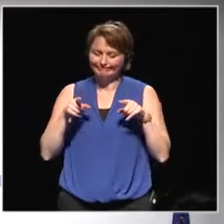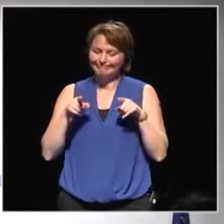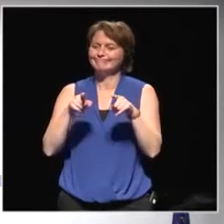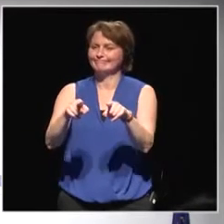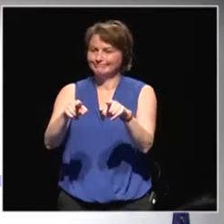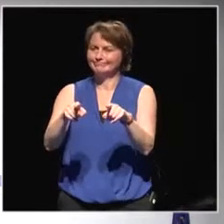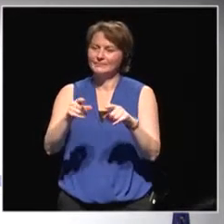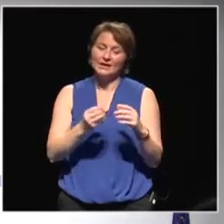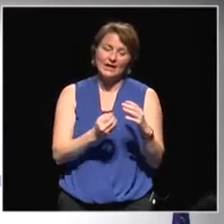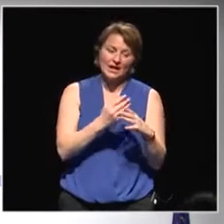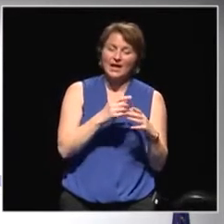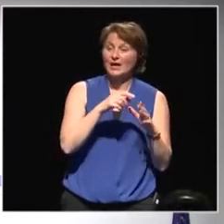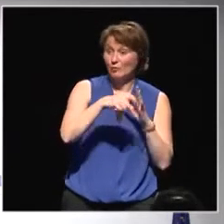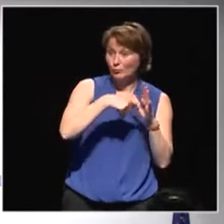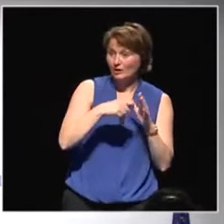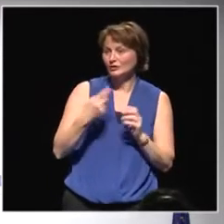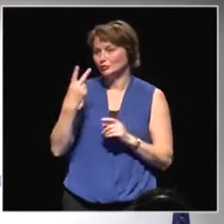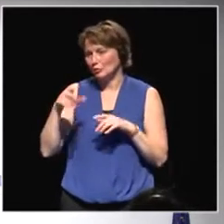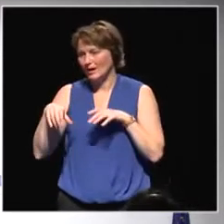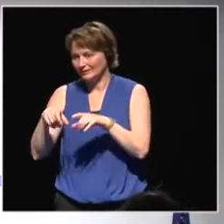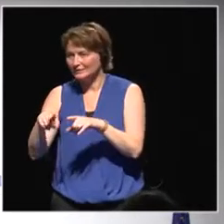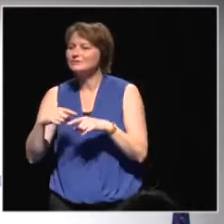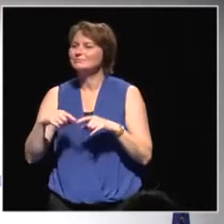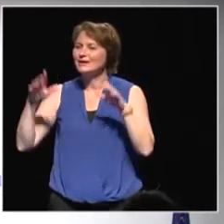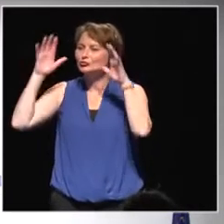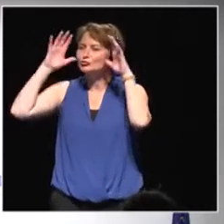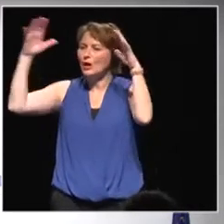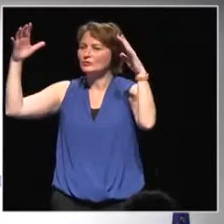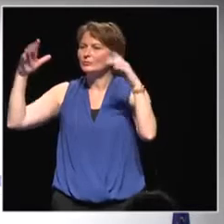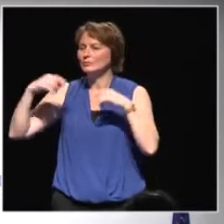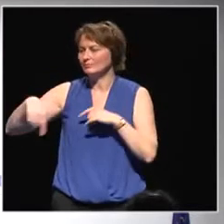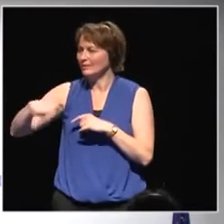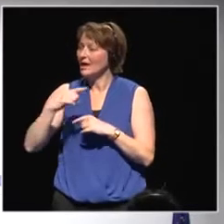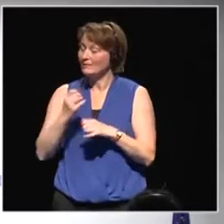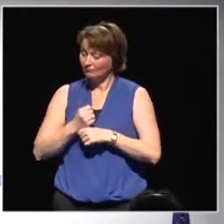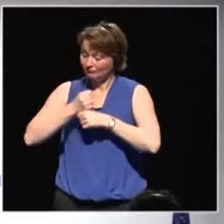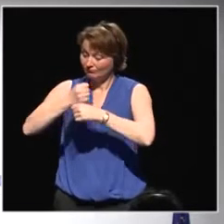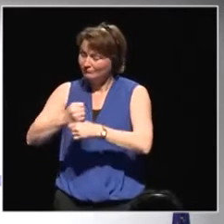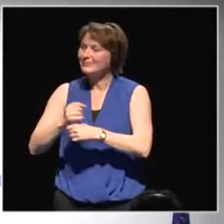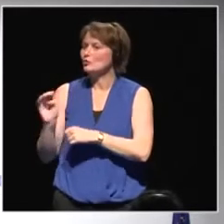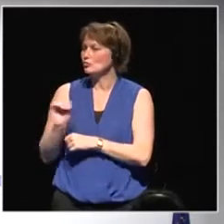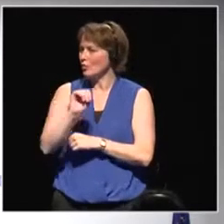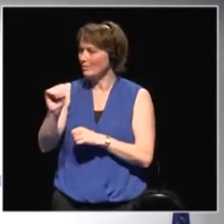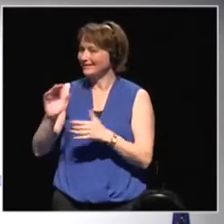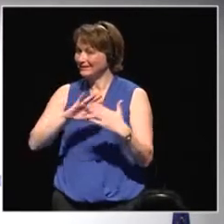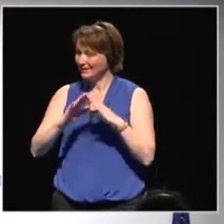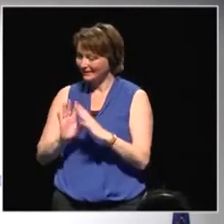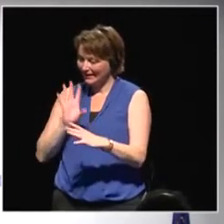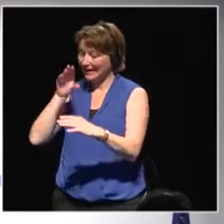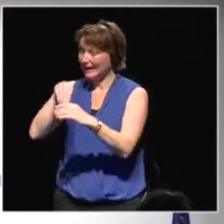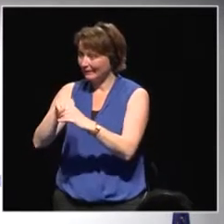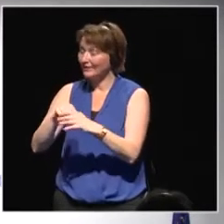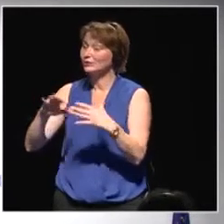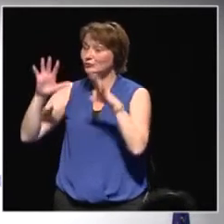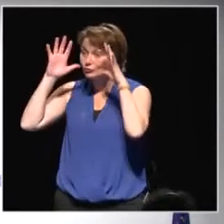the Global Forum meeting in Strasbourg. There we have representatives coming from European cities to join us in Strasbourg.